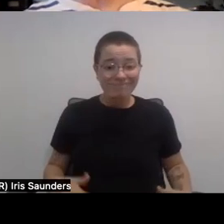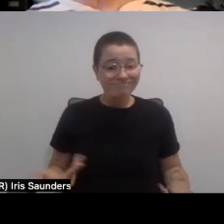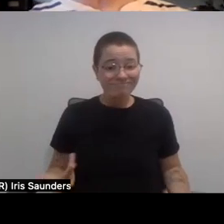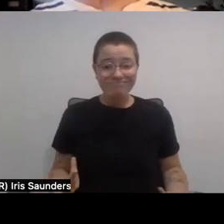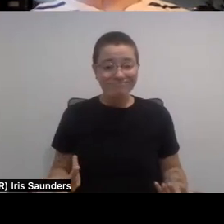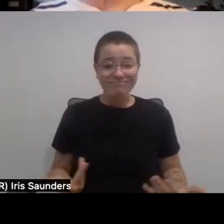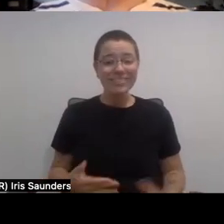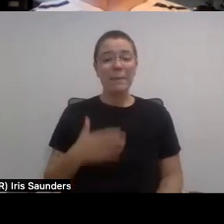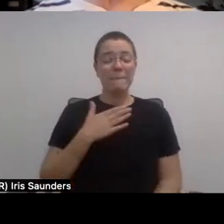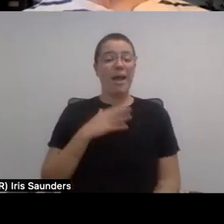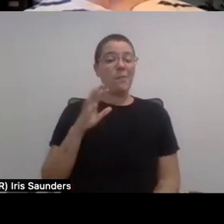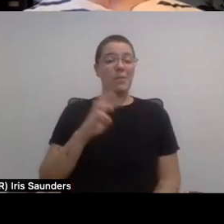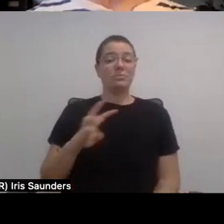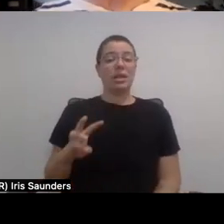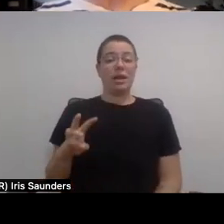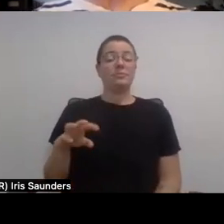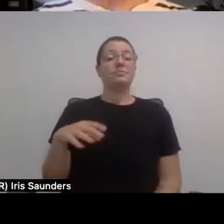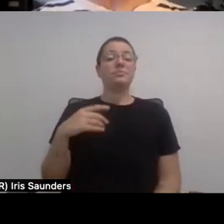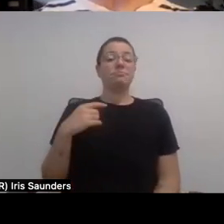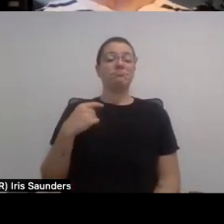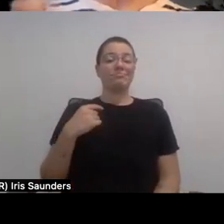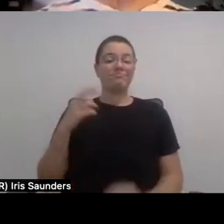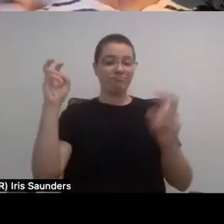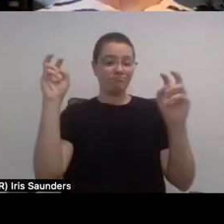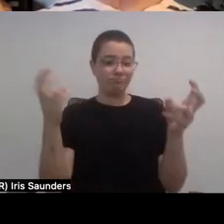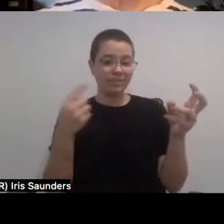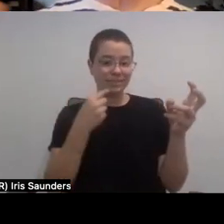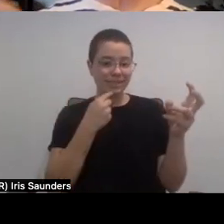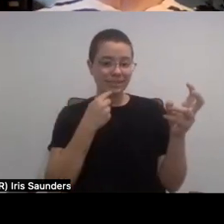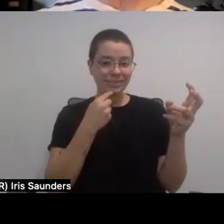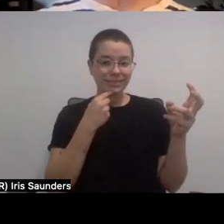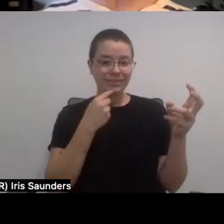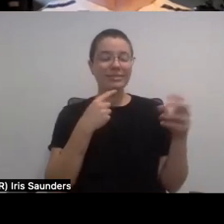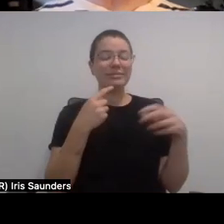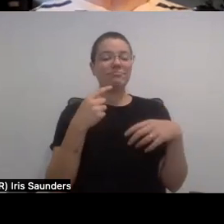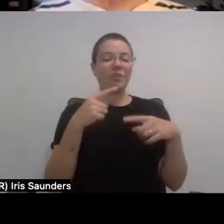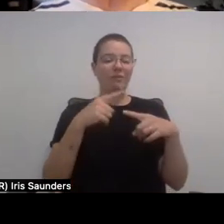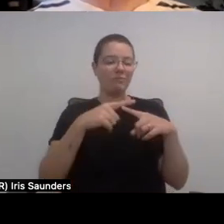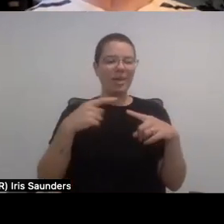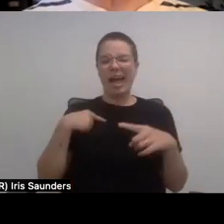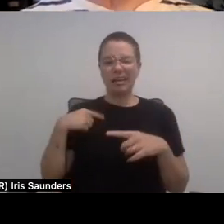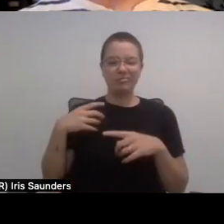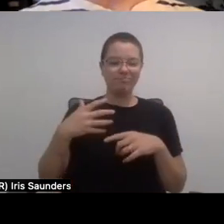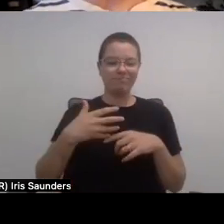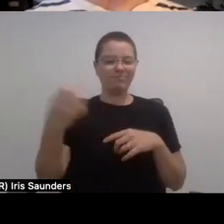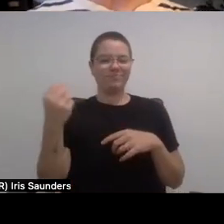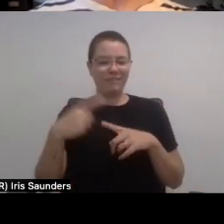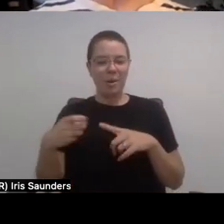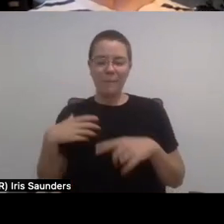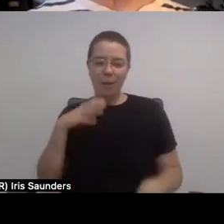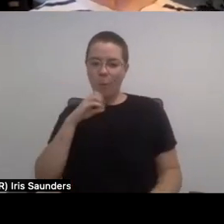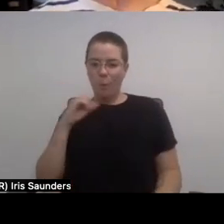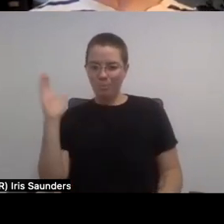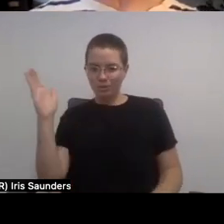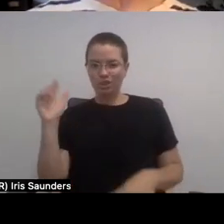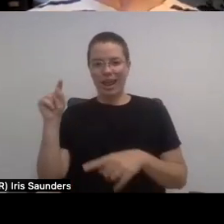on my website, I have a quote that I wrote for a presentation I did at Sloan Kettering, and it says, one